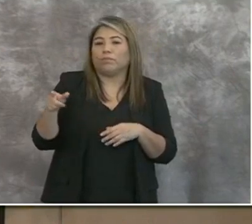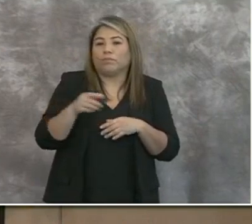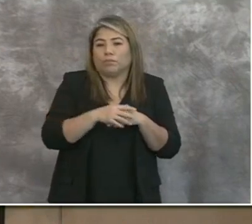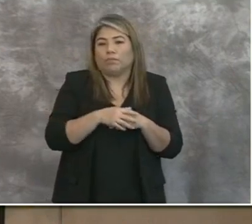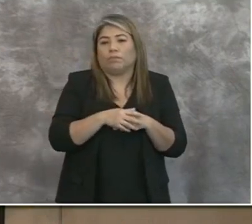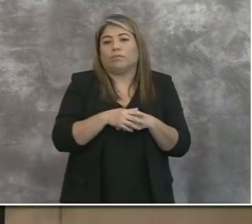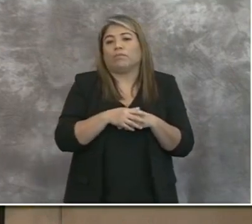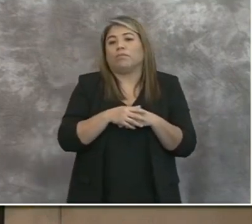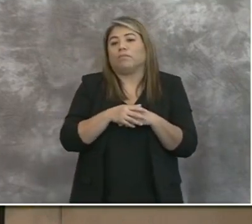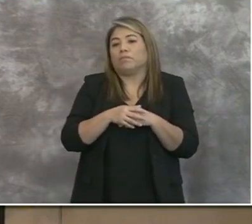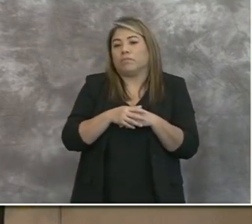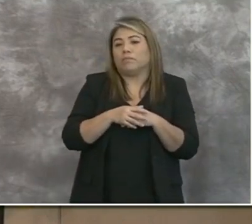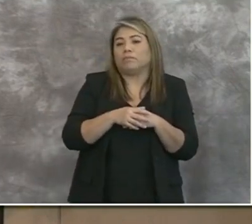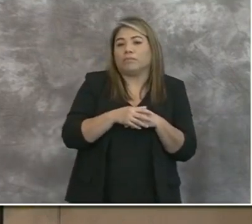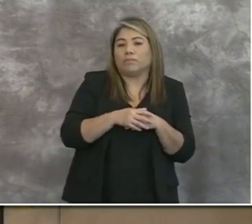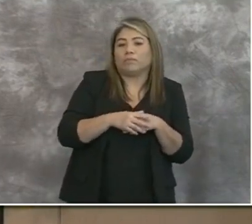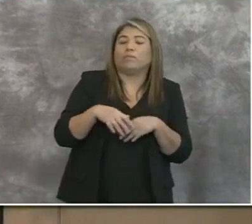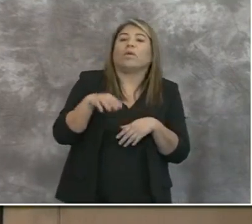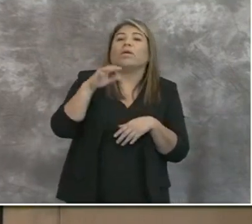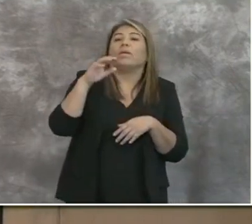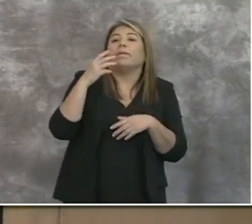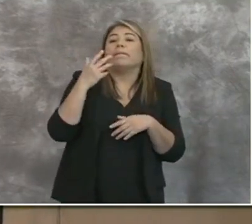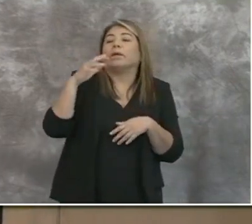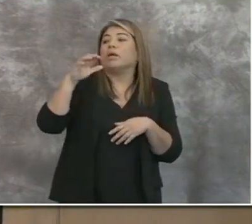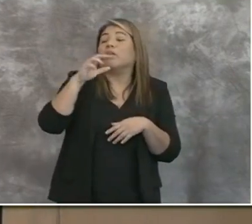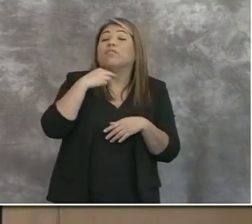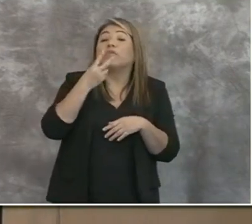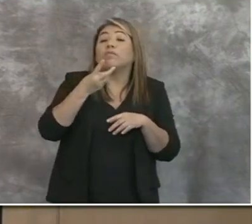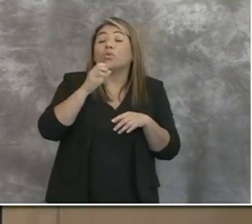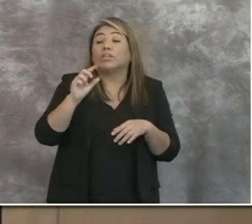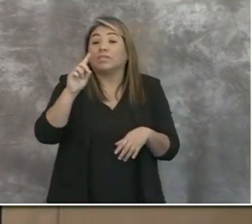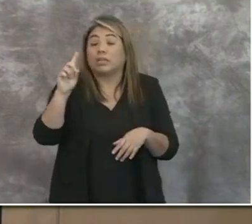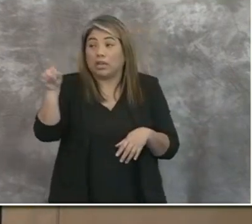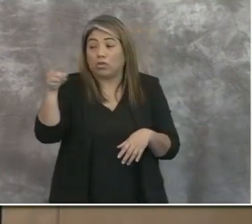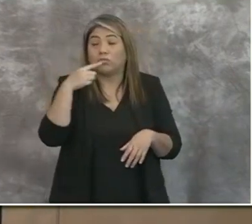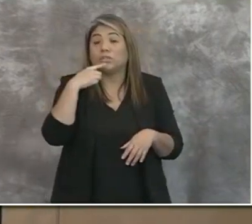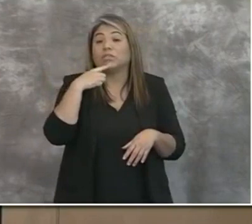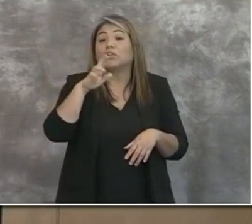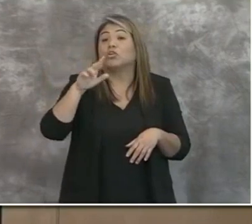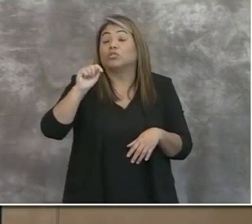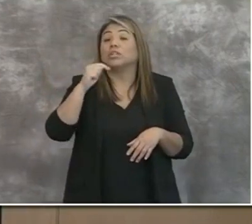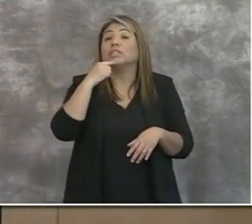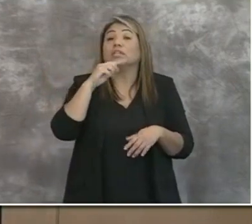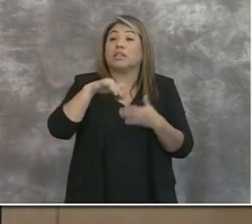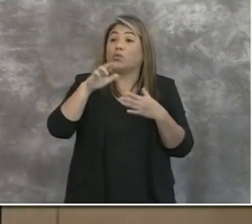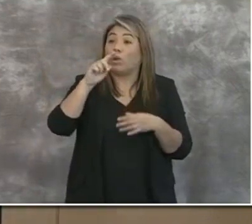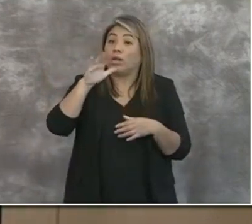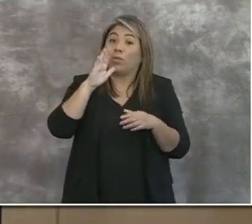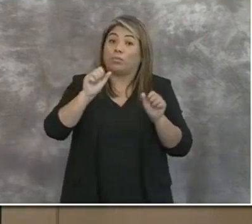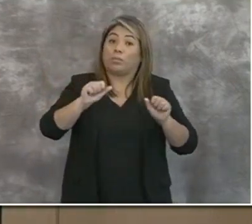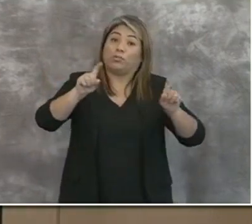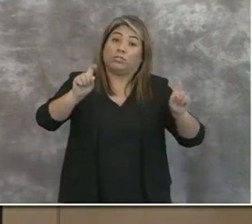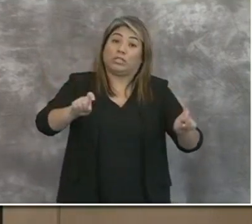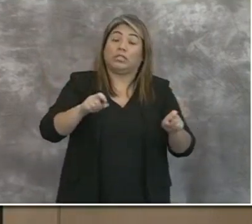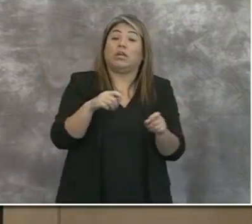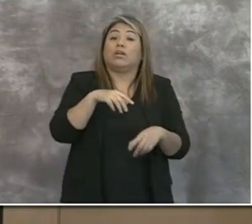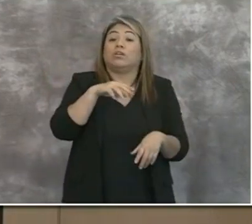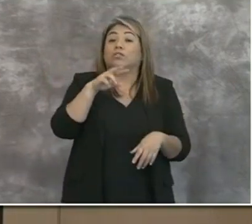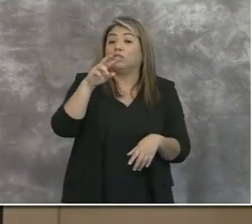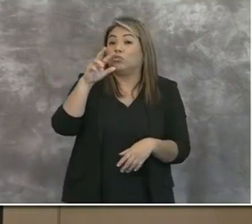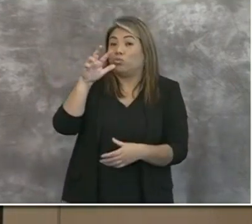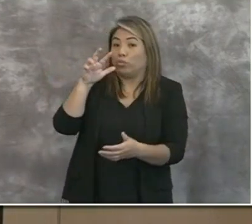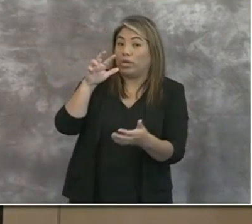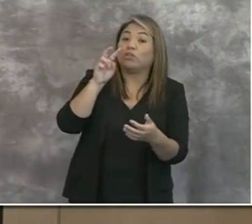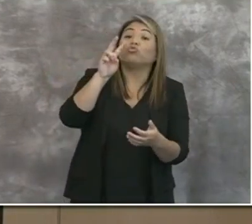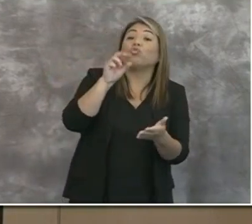question is from Will Hunsbury from the Voice of San Diego. The UT reported that Rady will be able to test 2,000 children per day. Do they